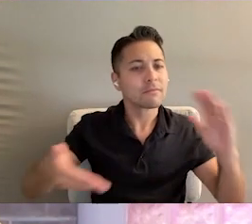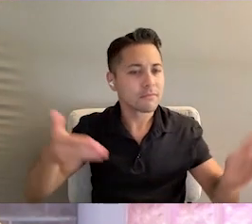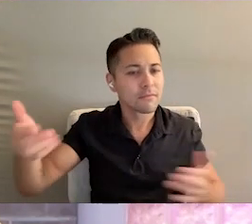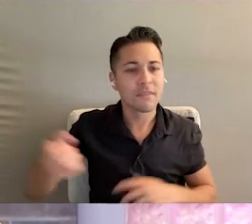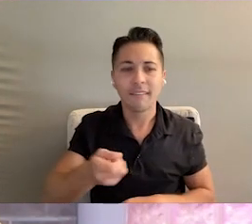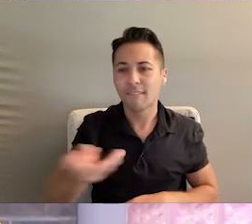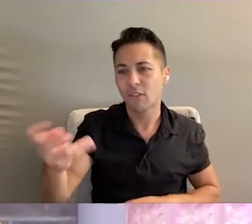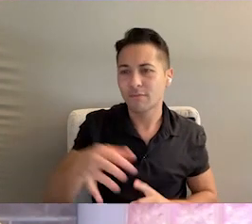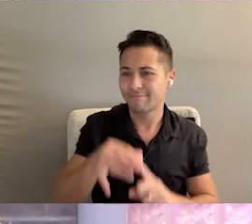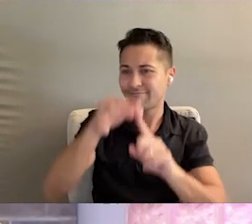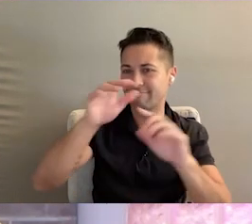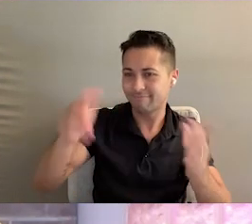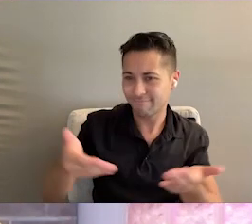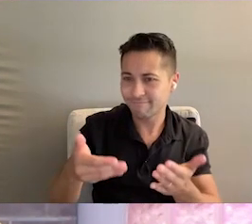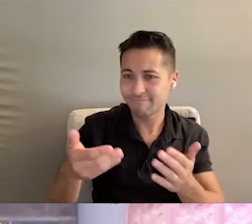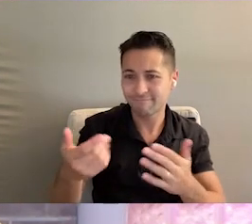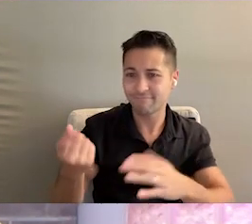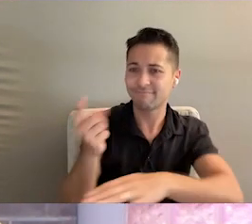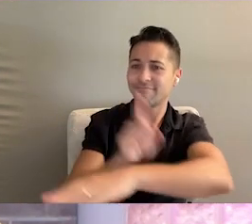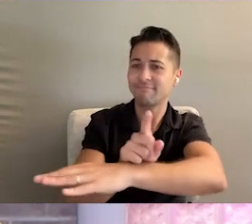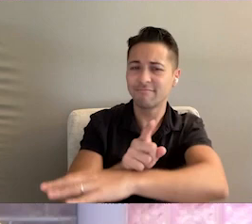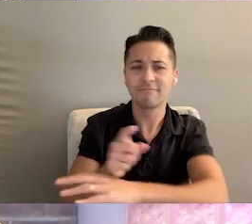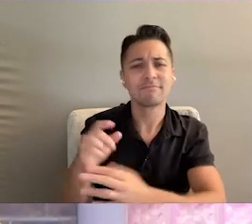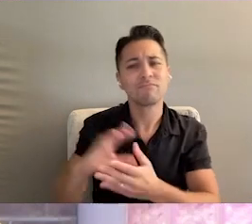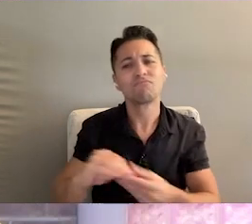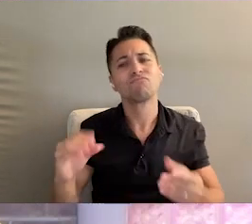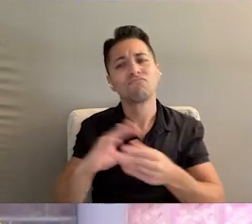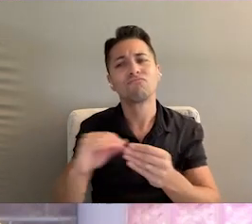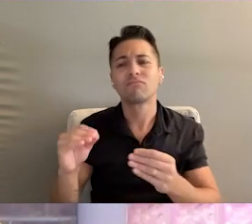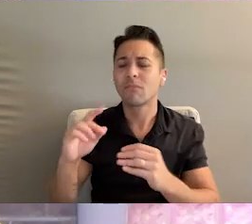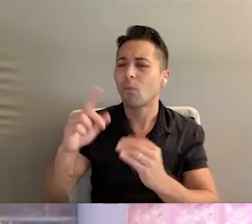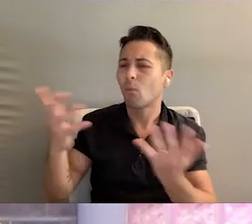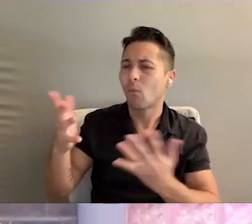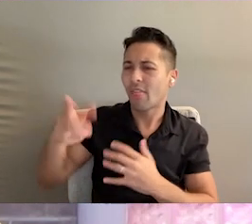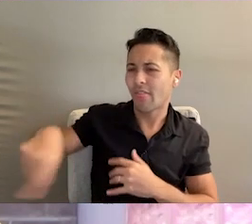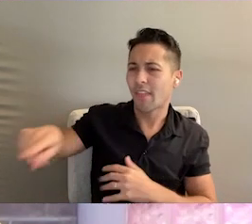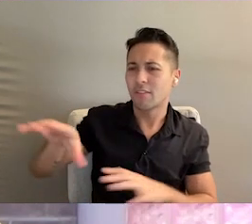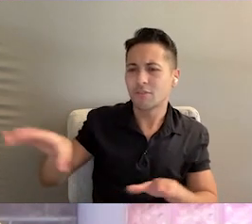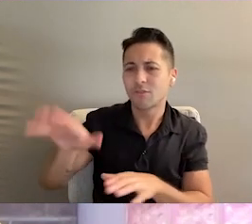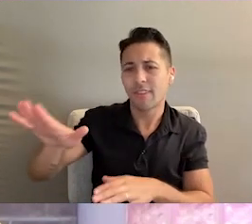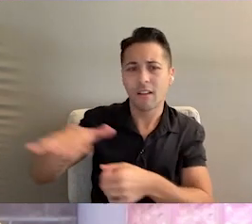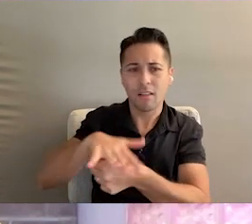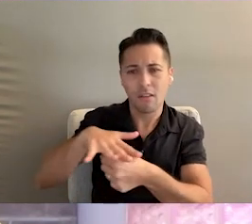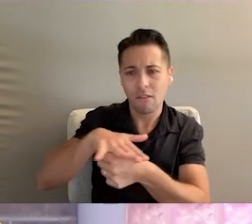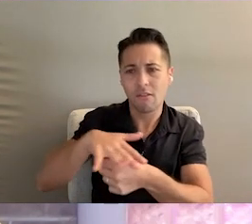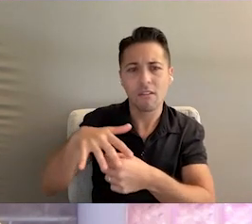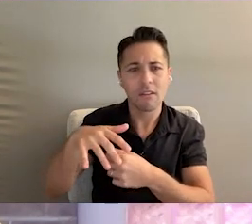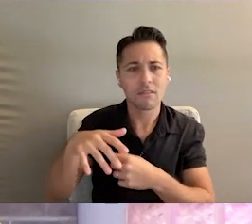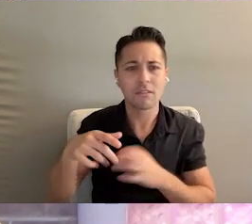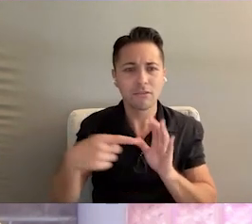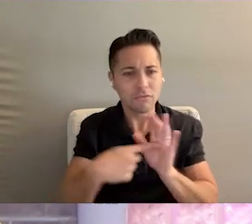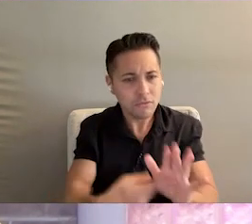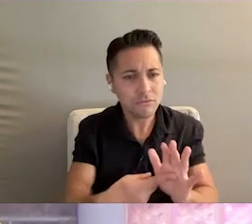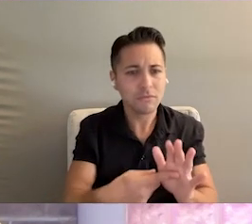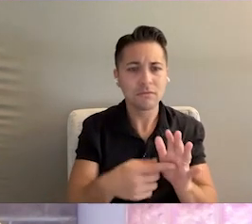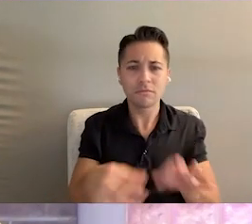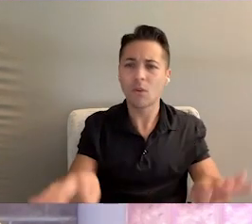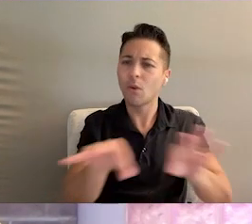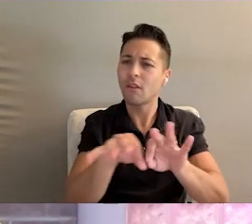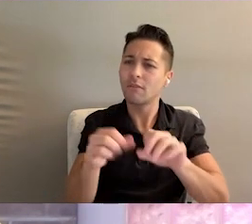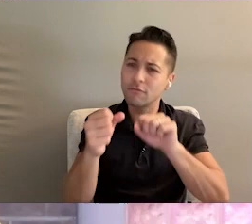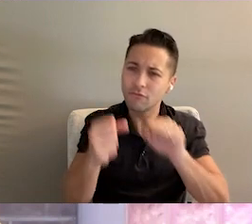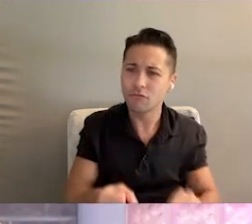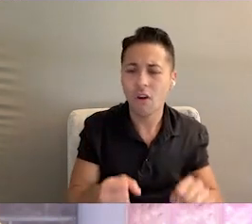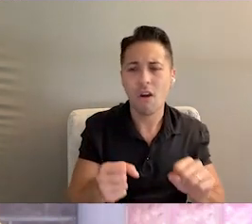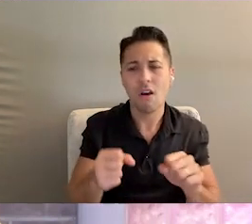couple special guests up to the stage to share about what they are doing in their local areas that demonstrates the importance of strong